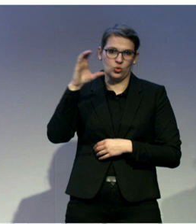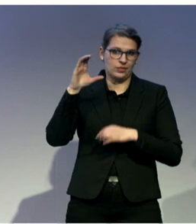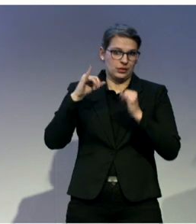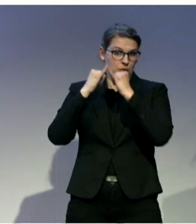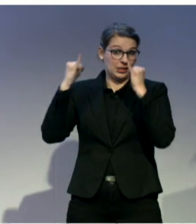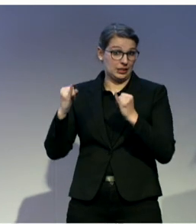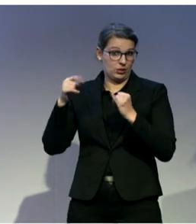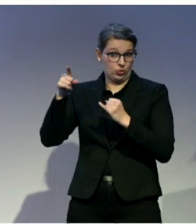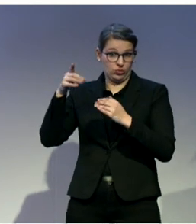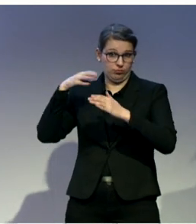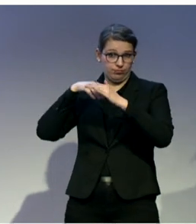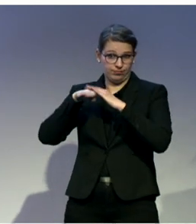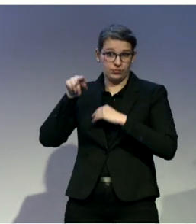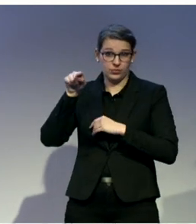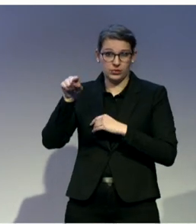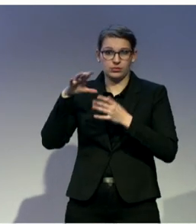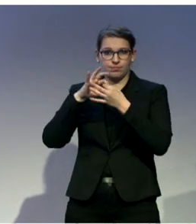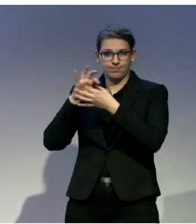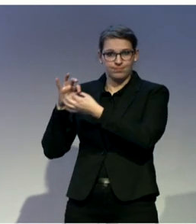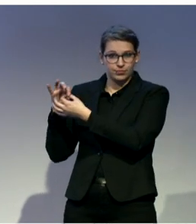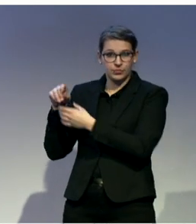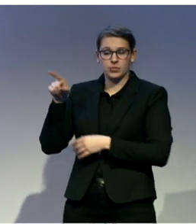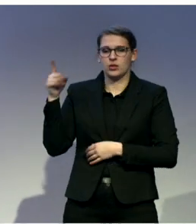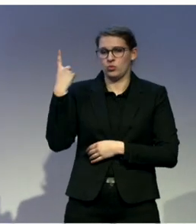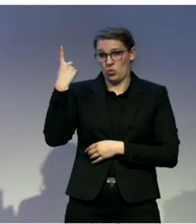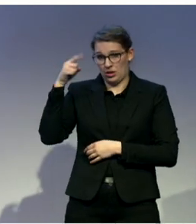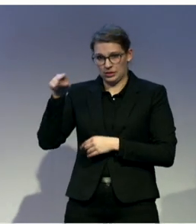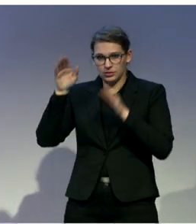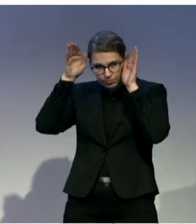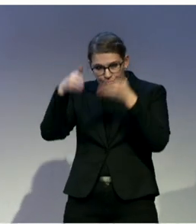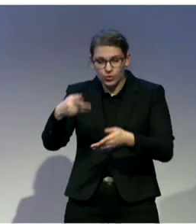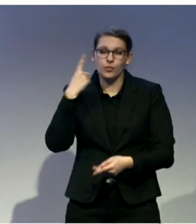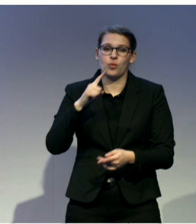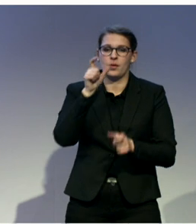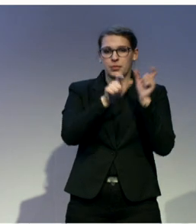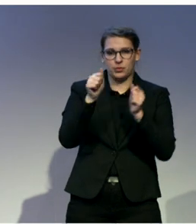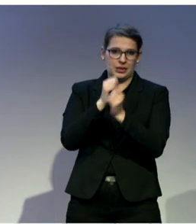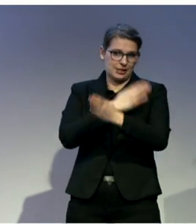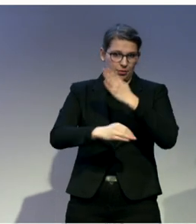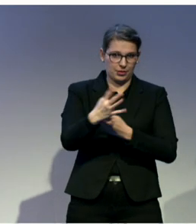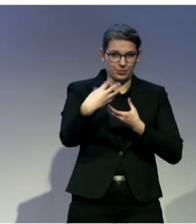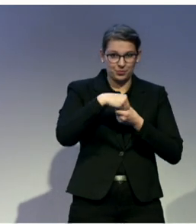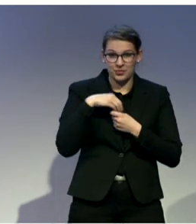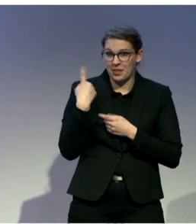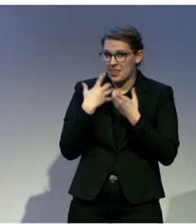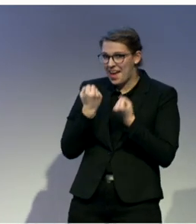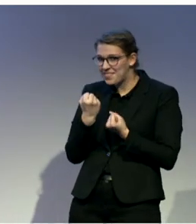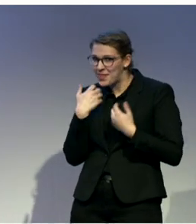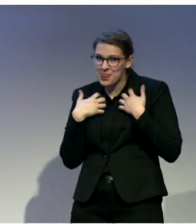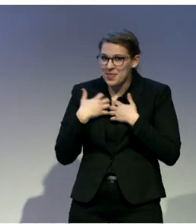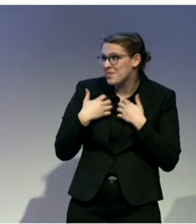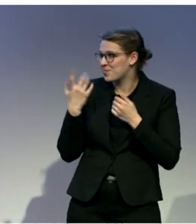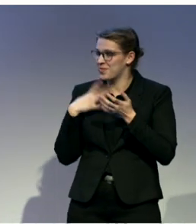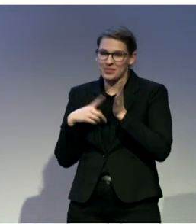on including and engaging people with disabilities, and therefore we're really excited to share this project that focuses